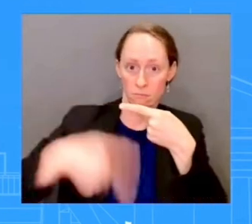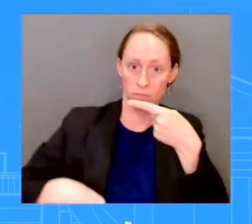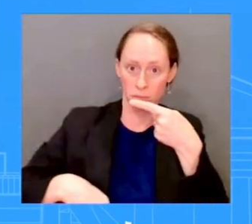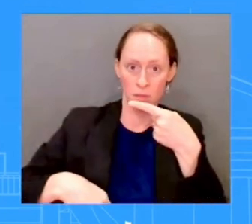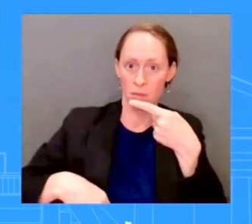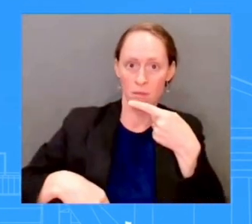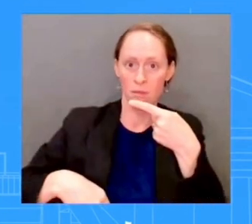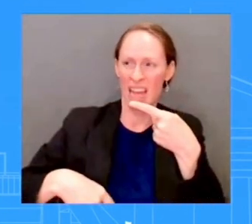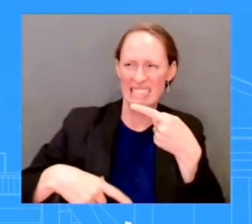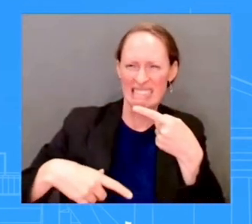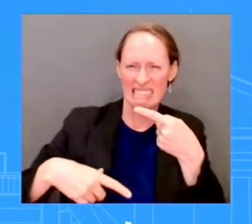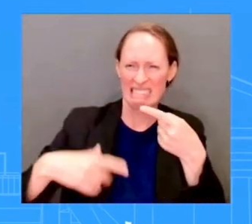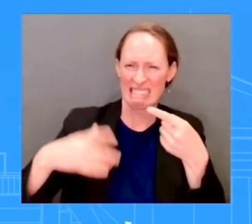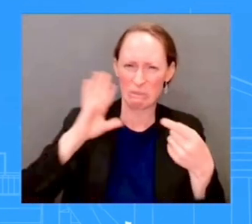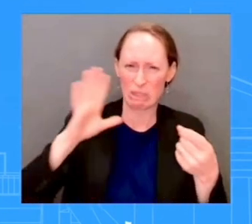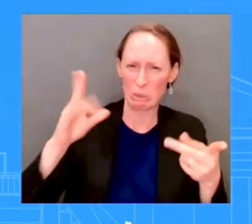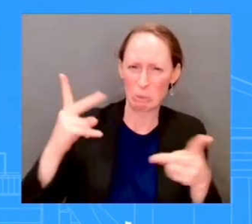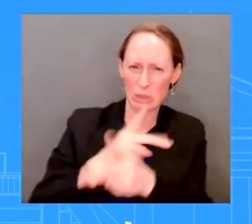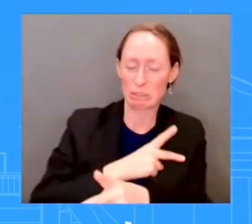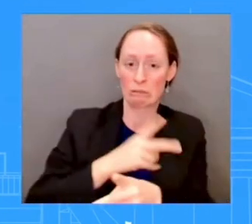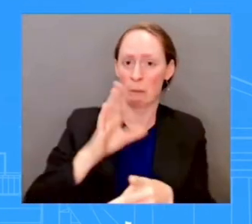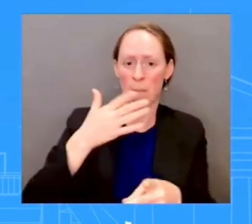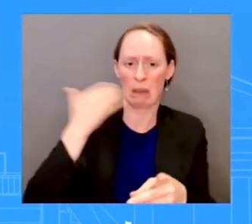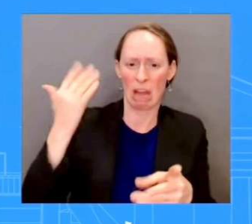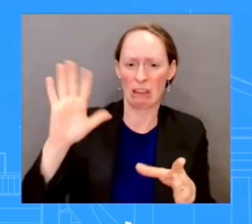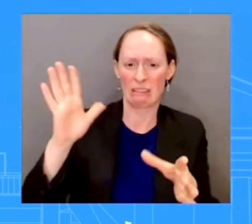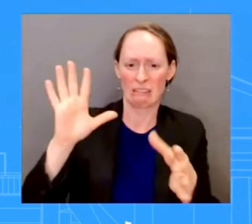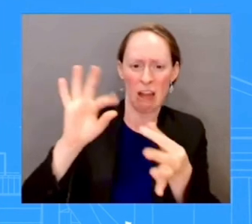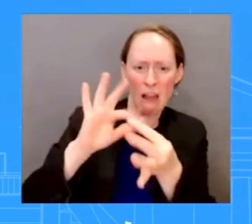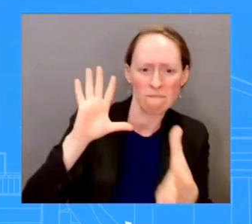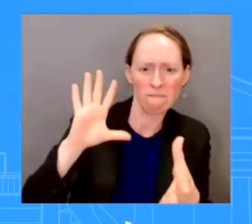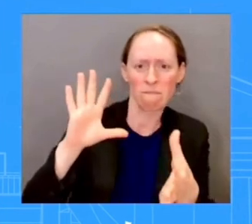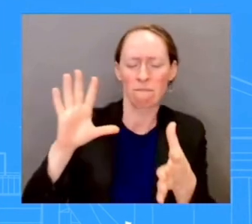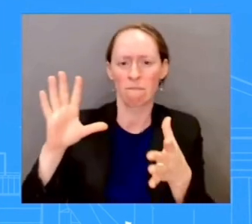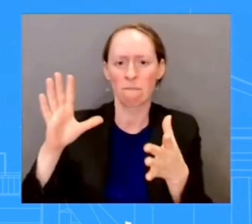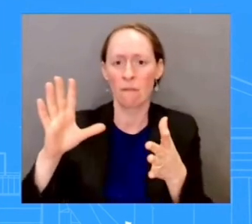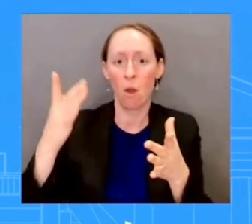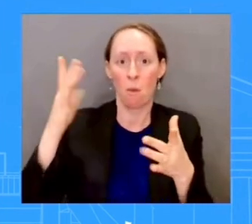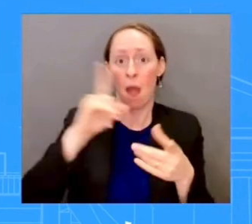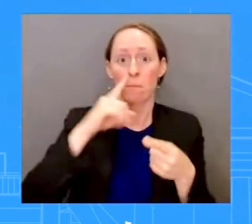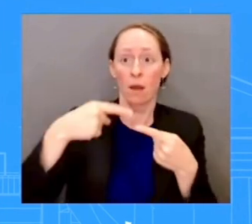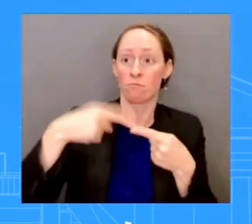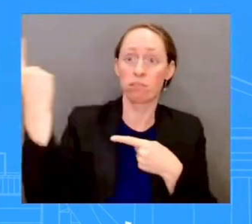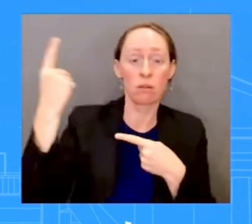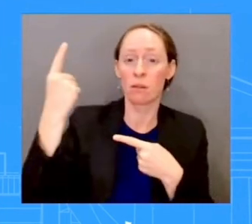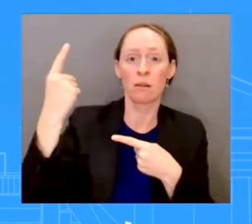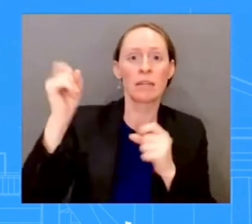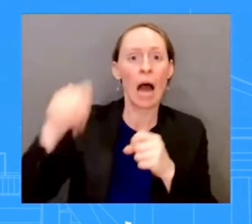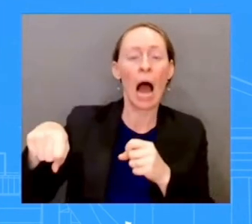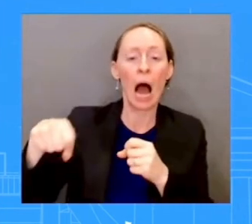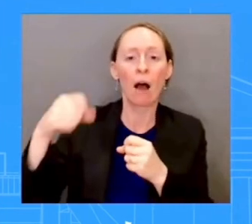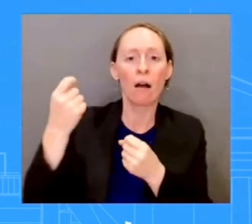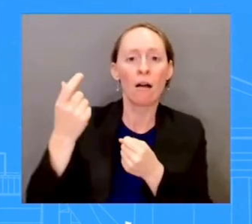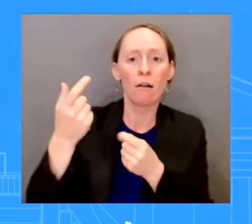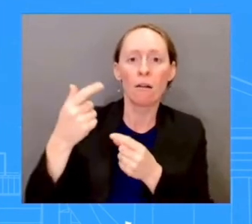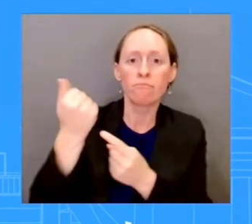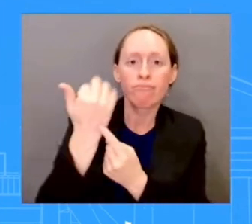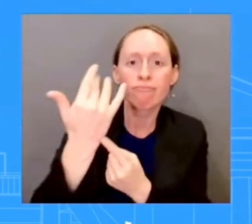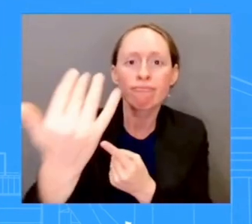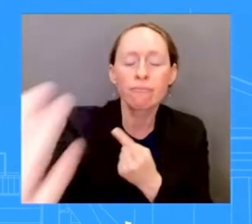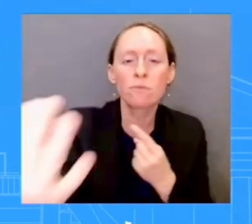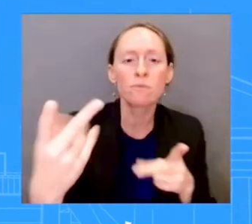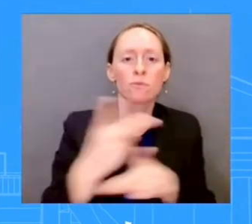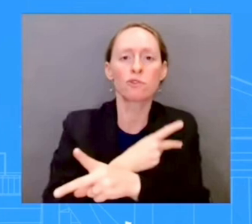in a community. So this is an ongoing effort which the President is driving from the White House in conjunction with